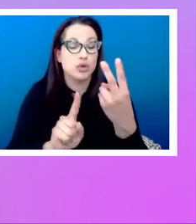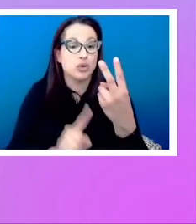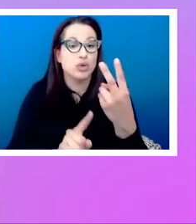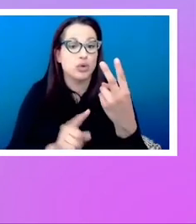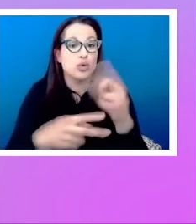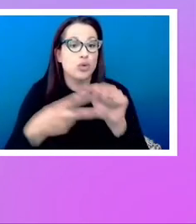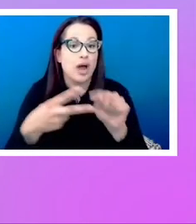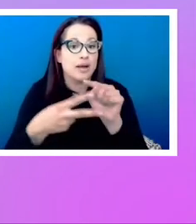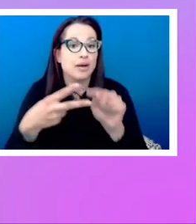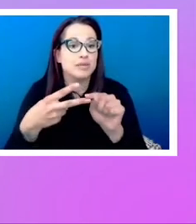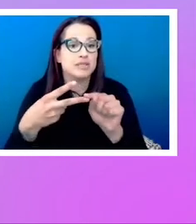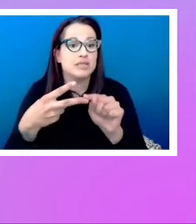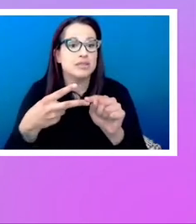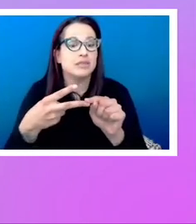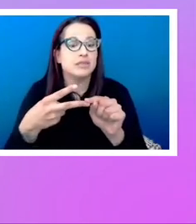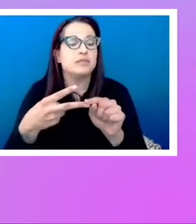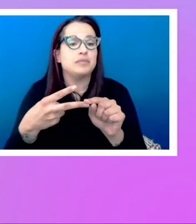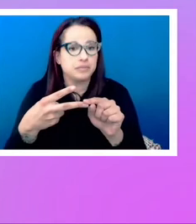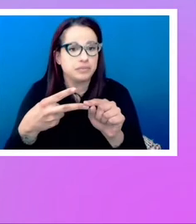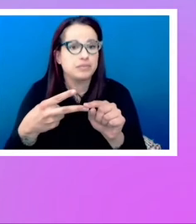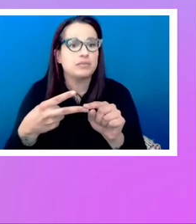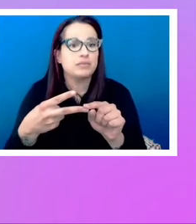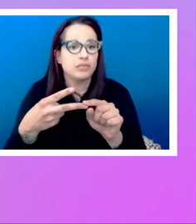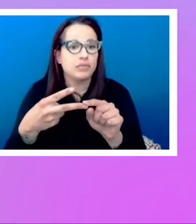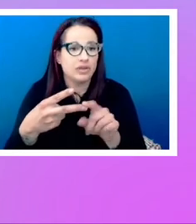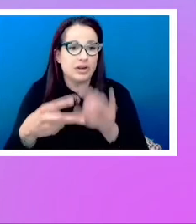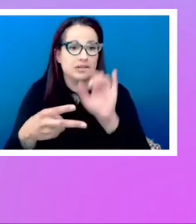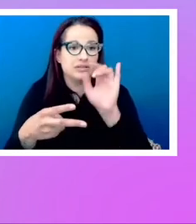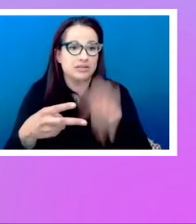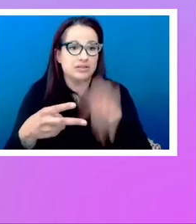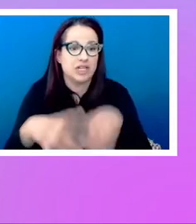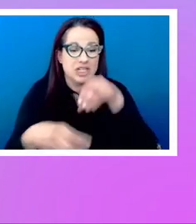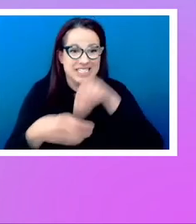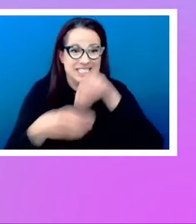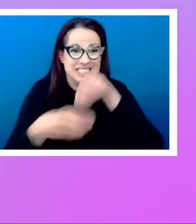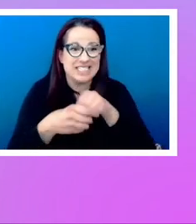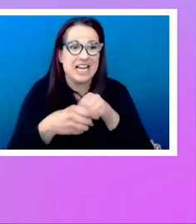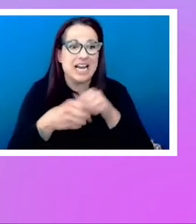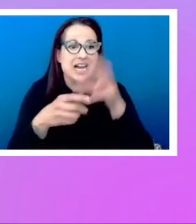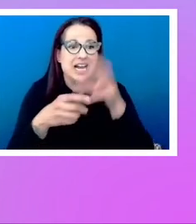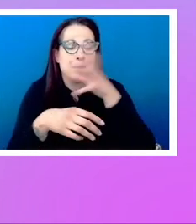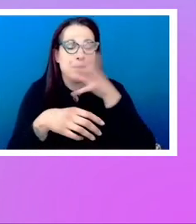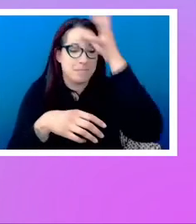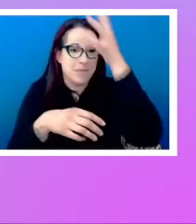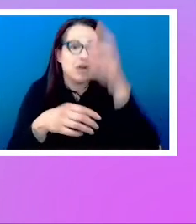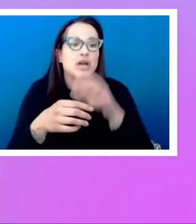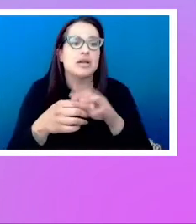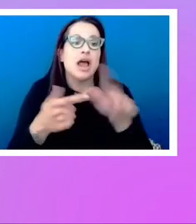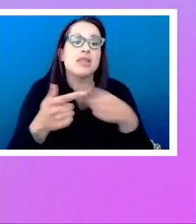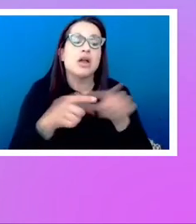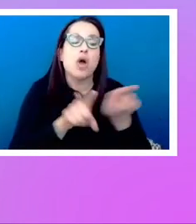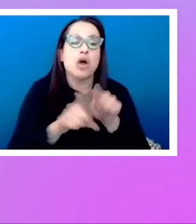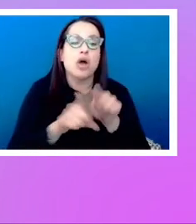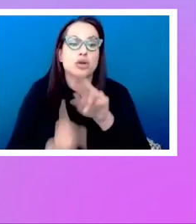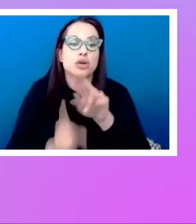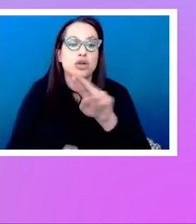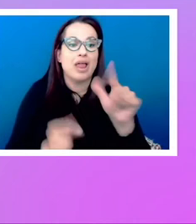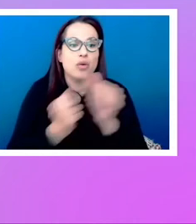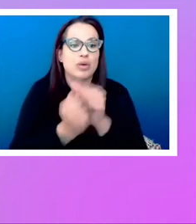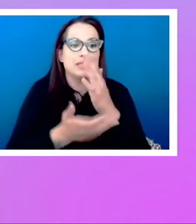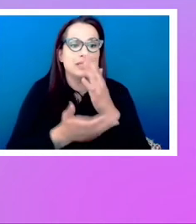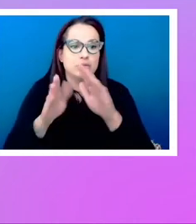just divs directly inside a parent div. And then I've also got a UL with some child items.